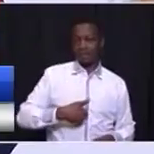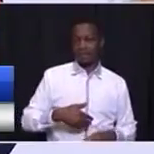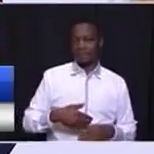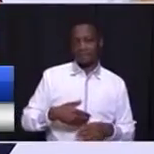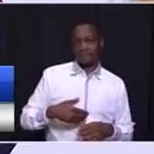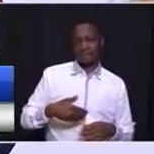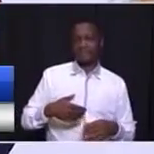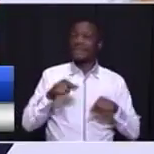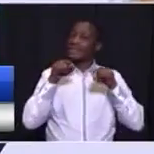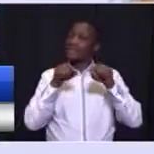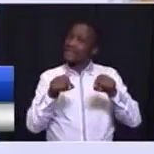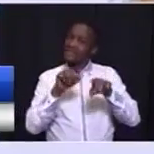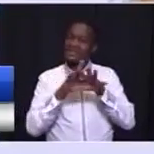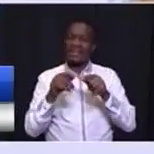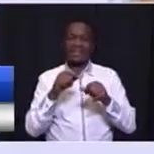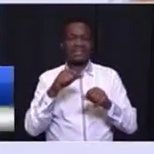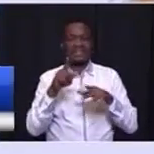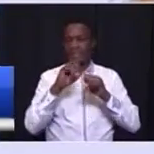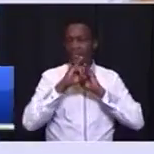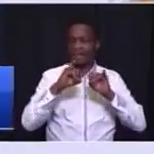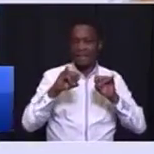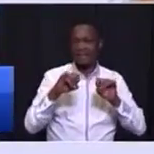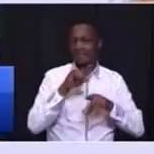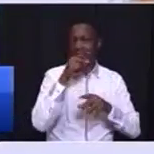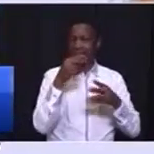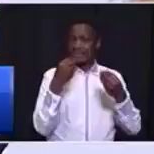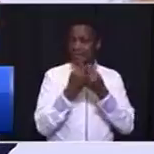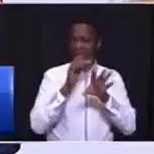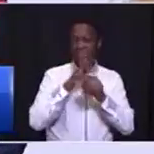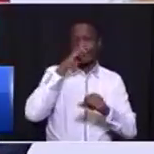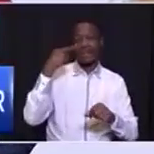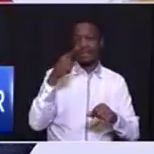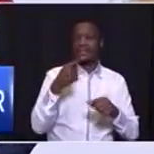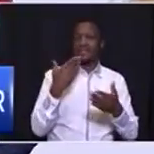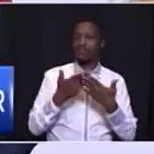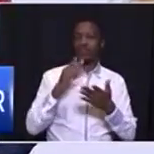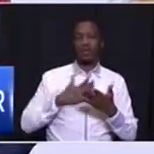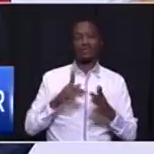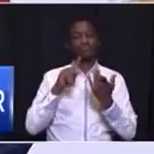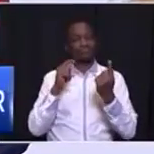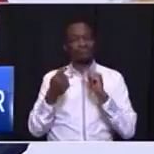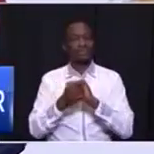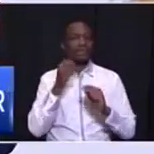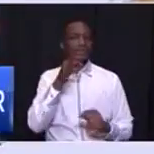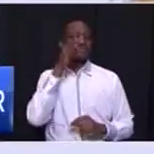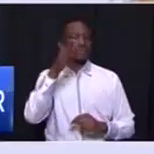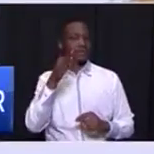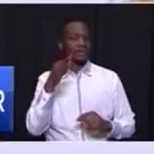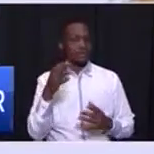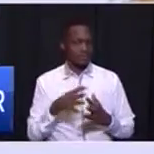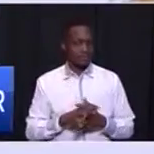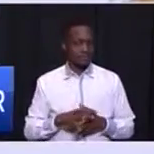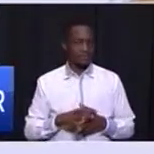is the ugly and unacceptable reality that we seek to change. Accordingly,